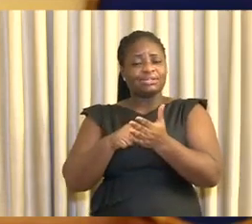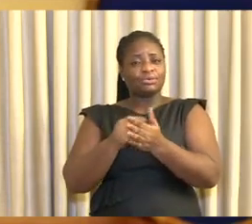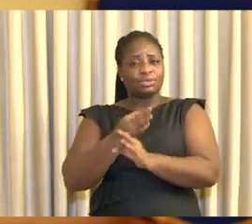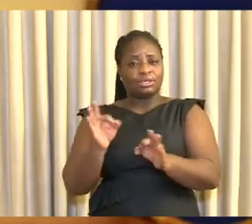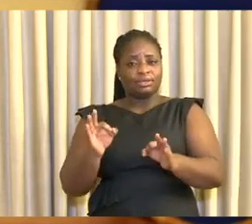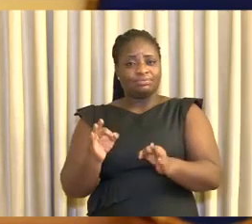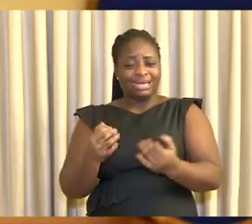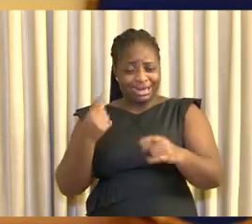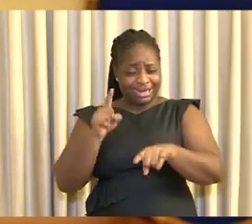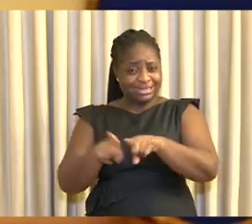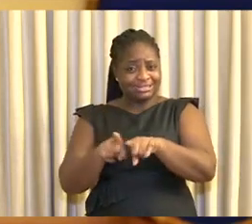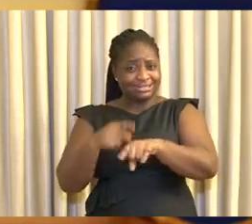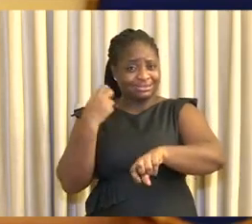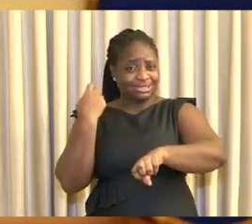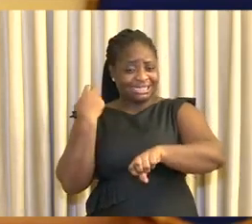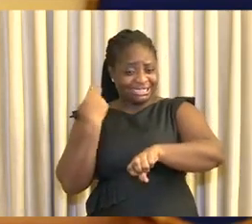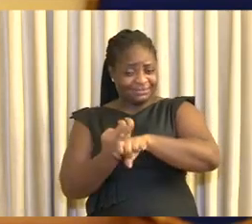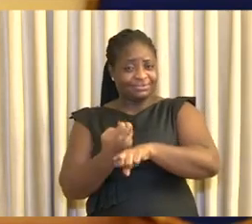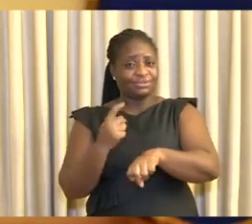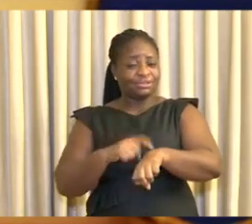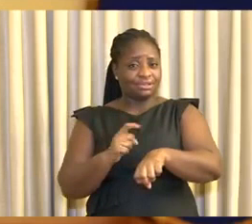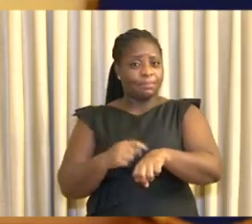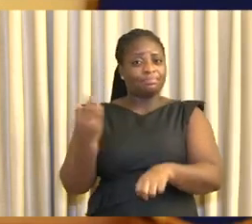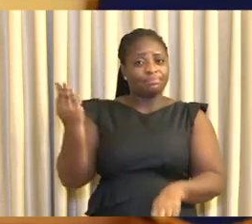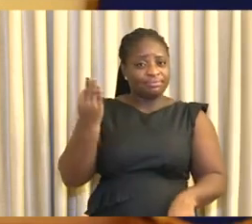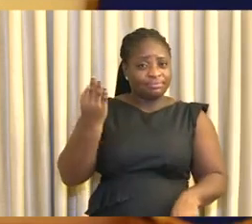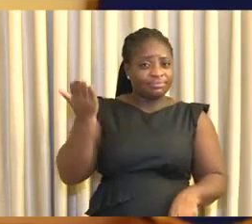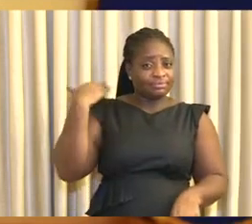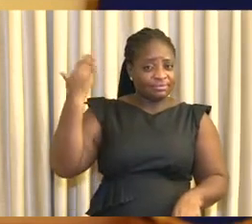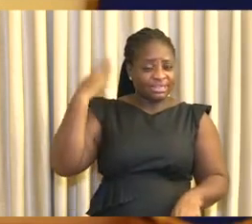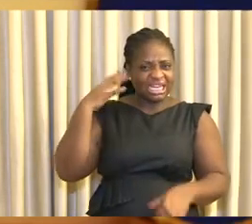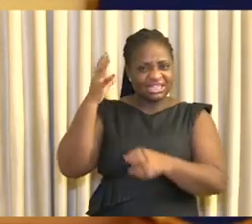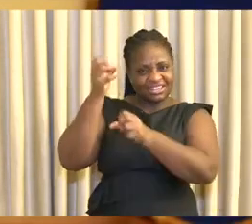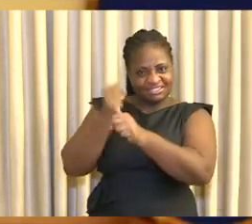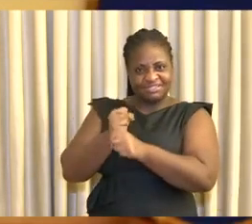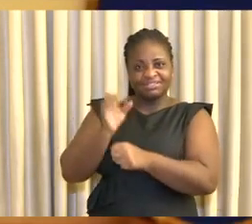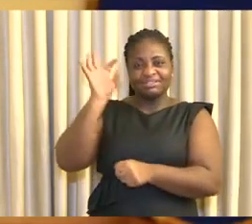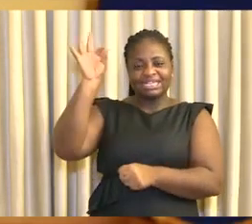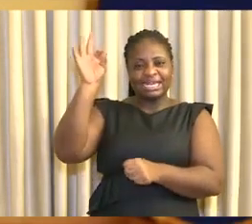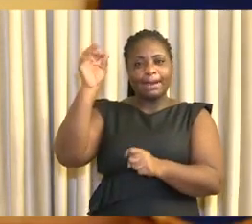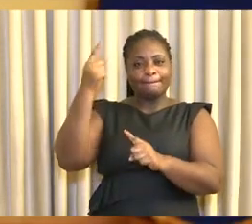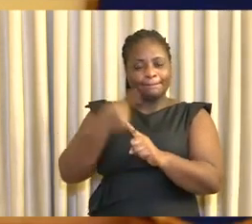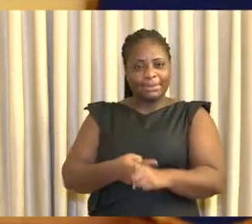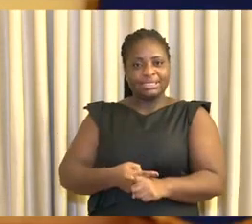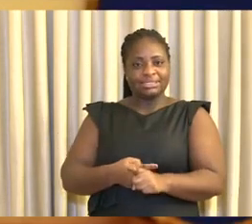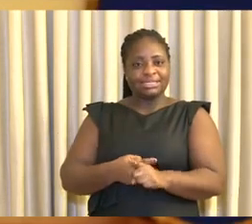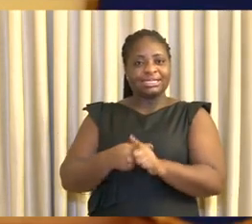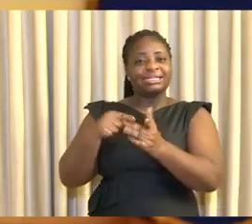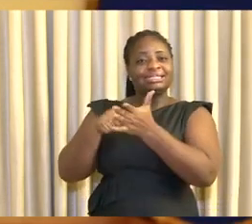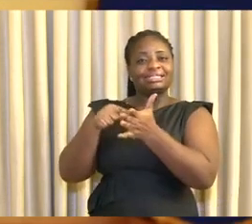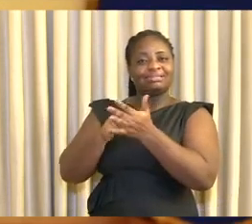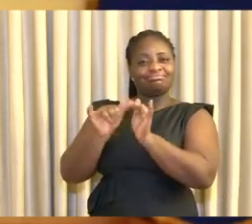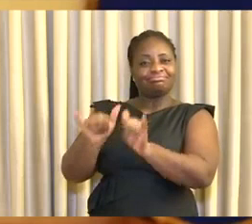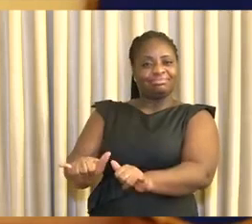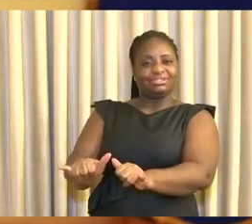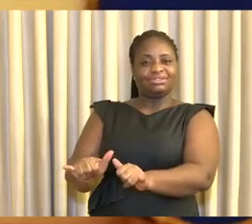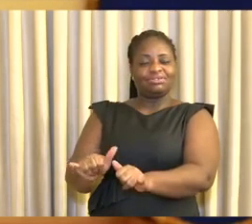from the World Bank for all qualifying members of the International Development Association, IDA, starting